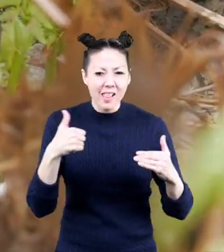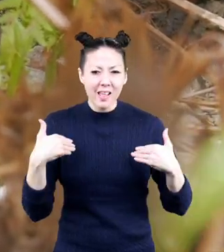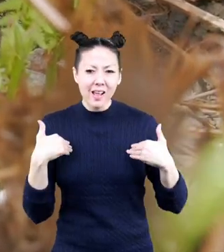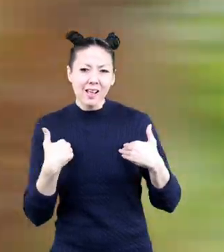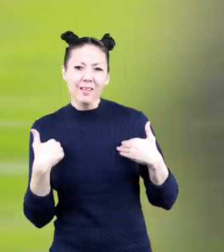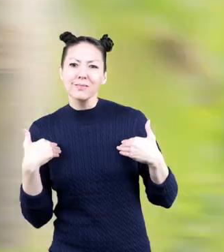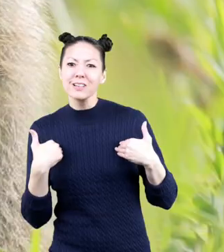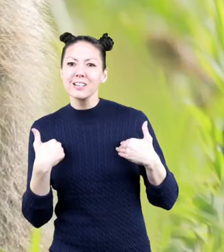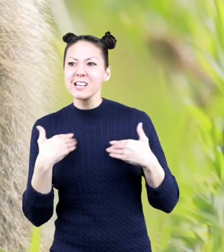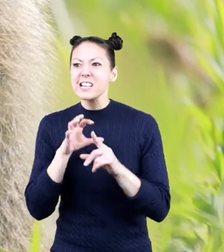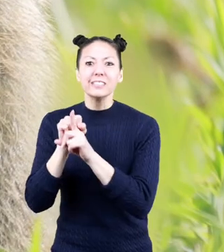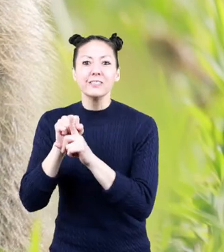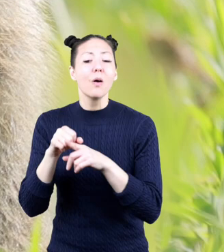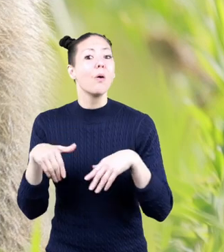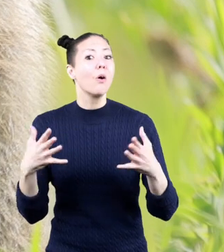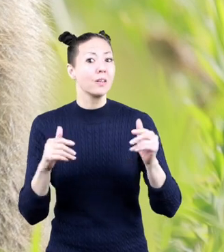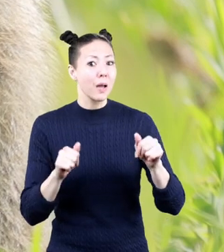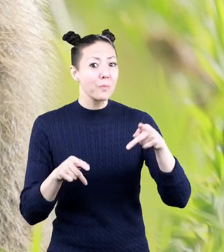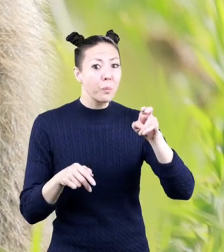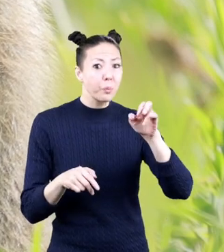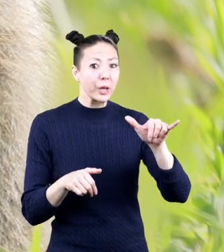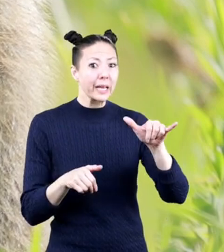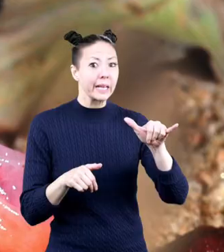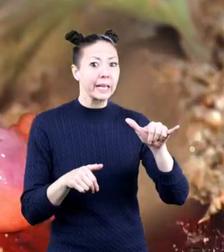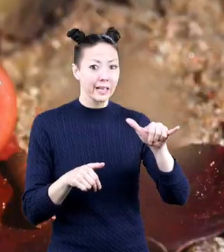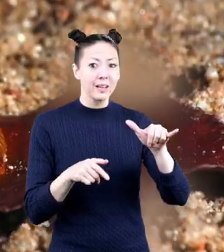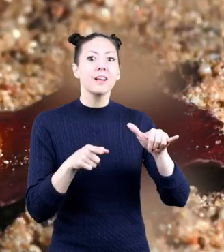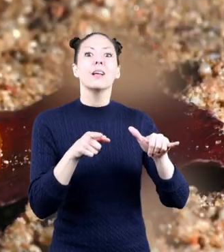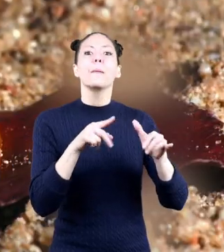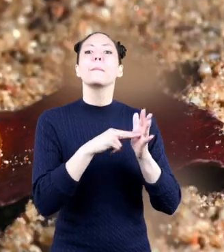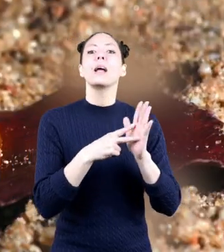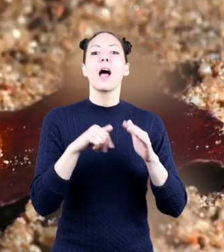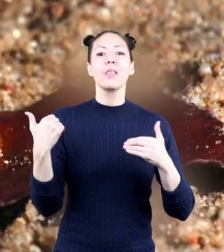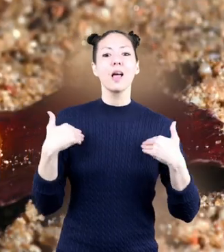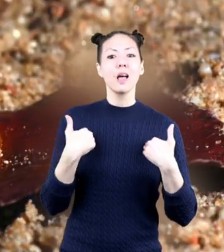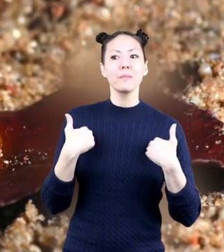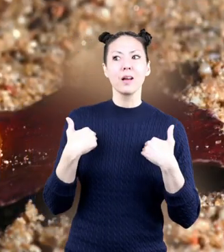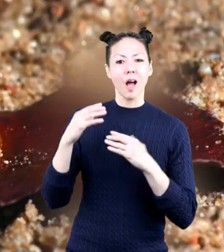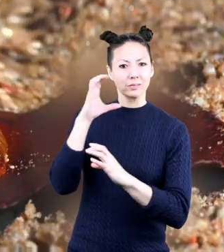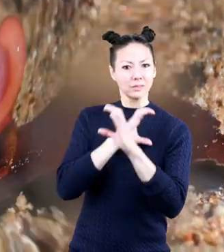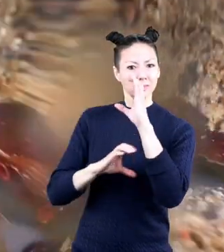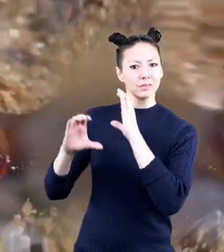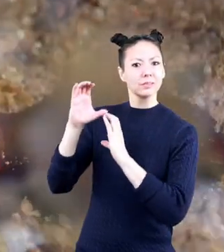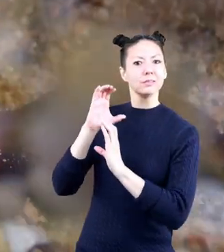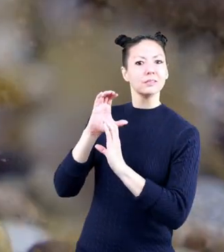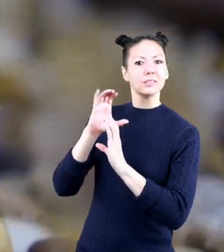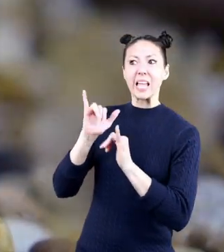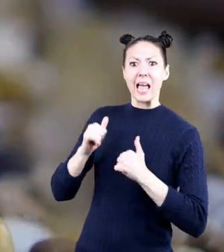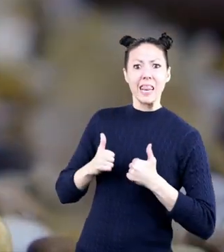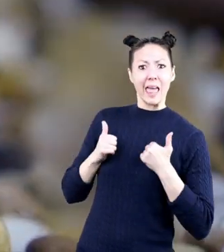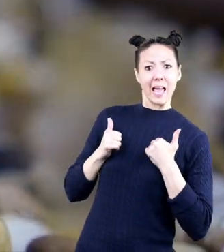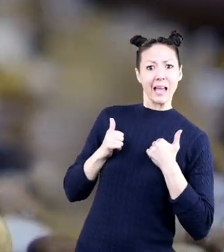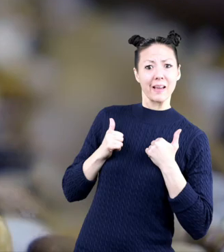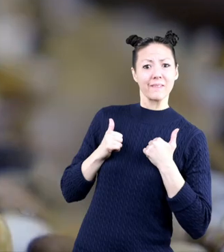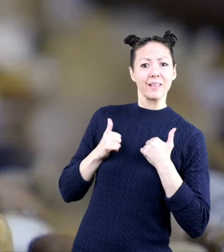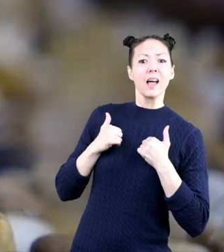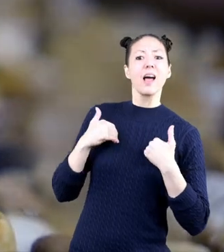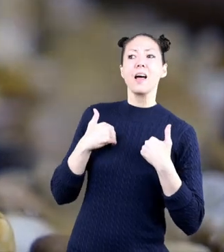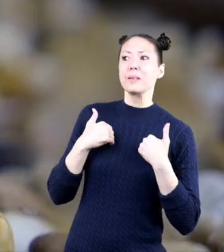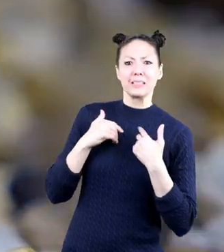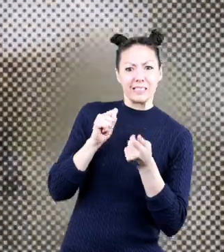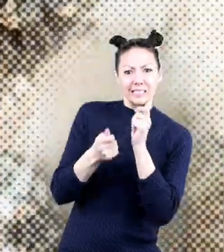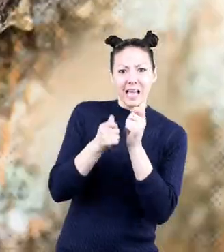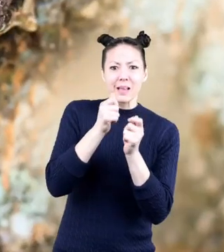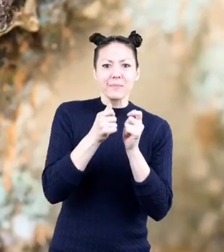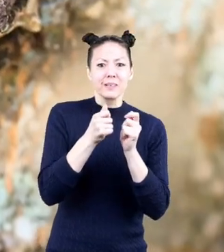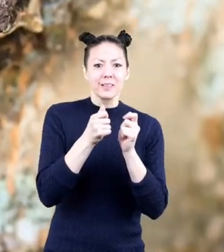animals or they can be prey which means other animals hunt them. To stay alive, every animal